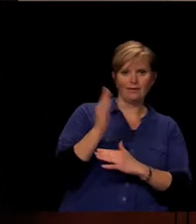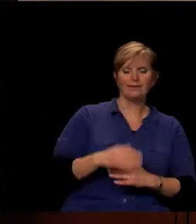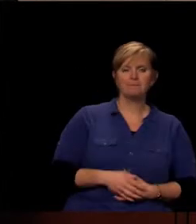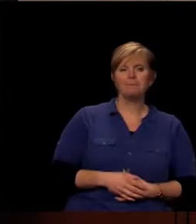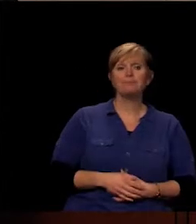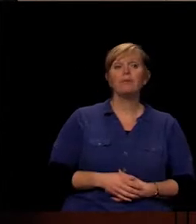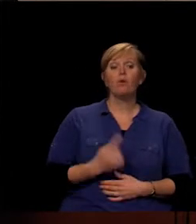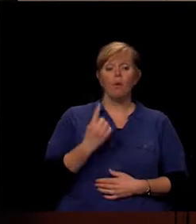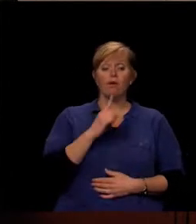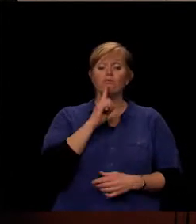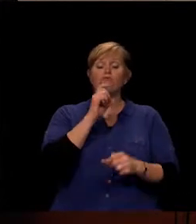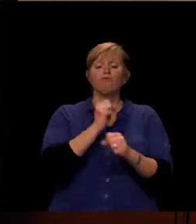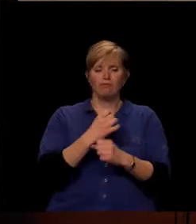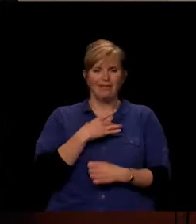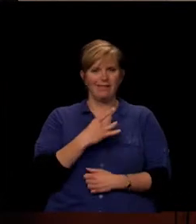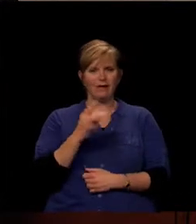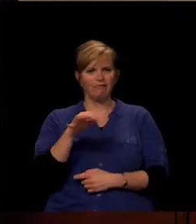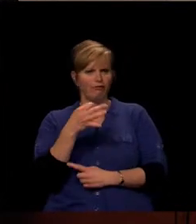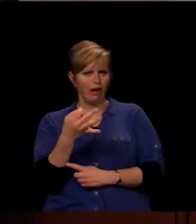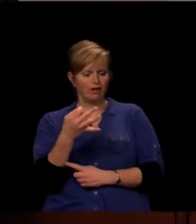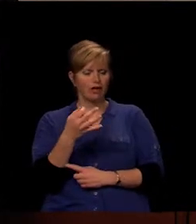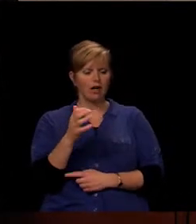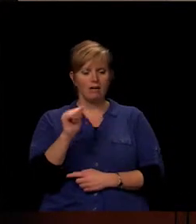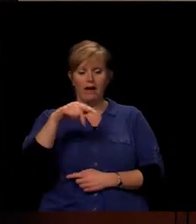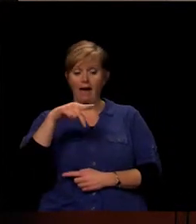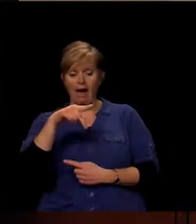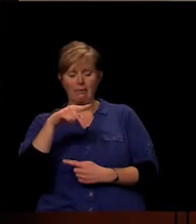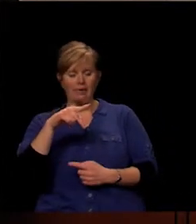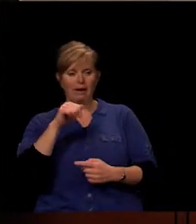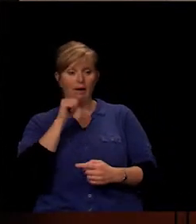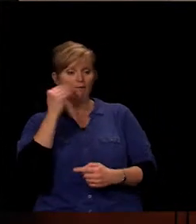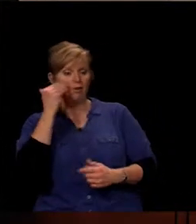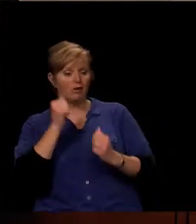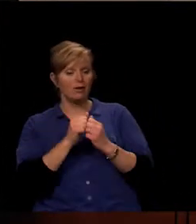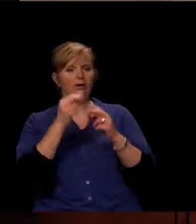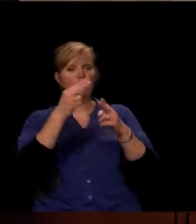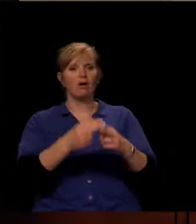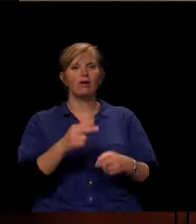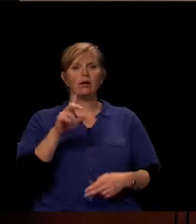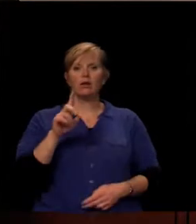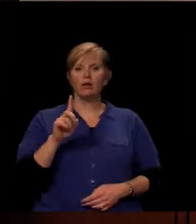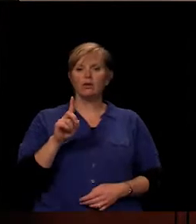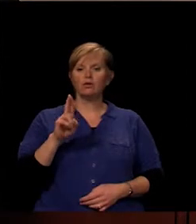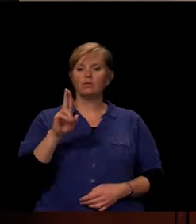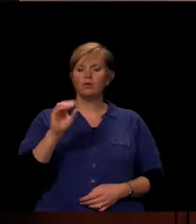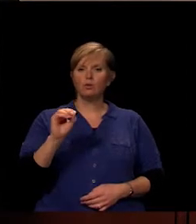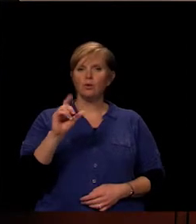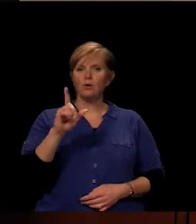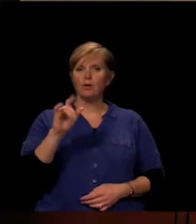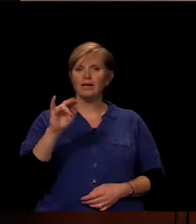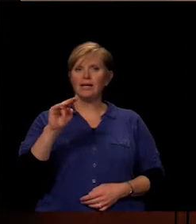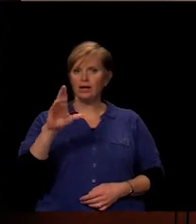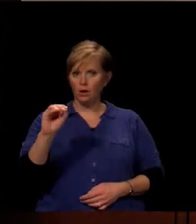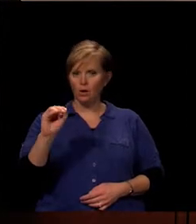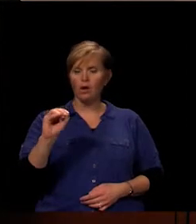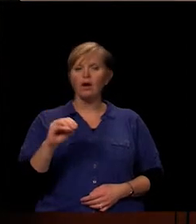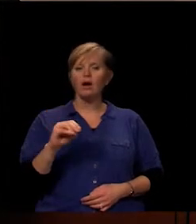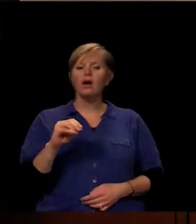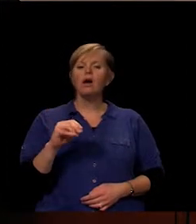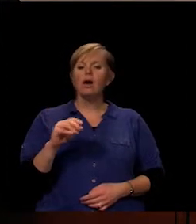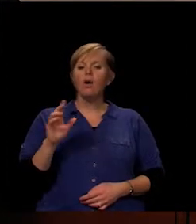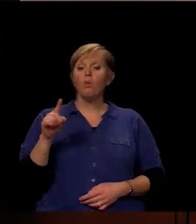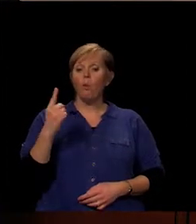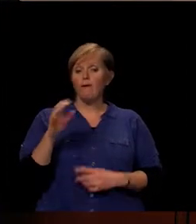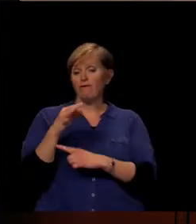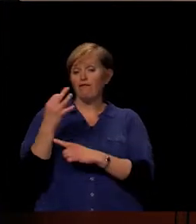is in French. It's an app I'm not familiar with, but it's called Duolingo, and it's much like a French teacher said,